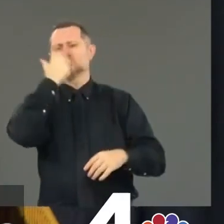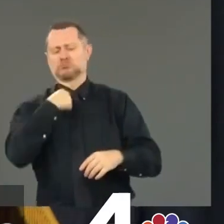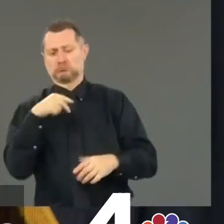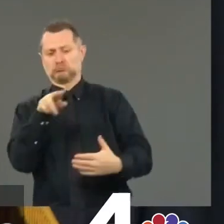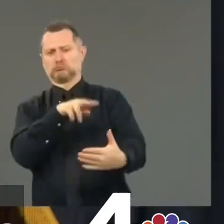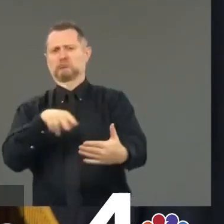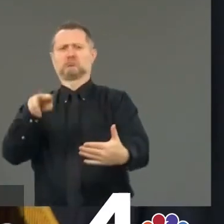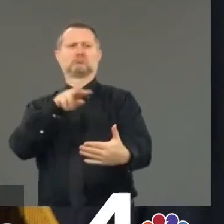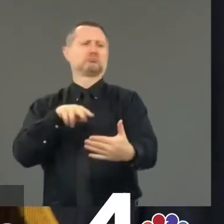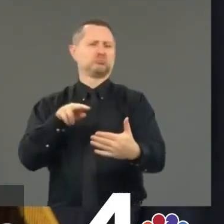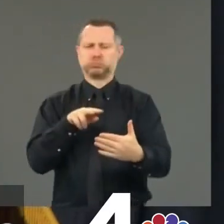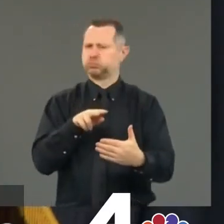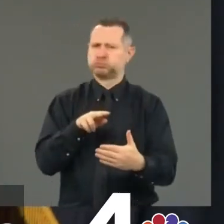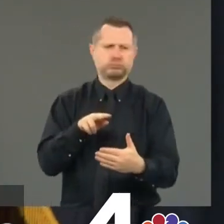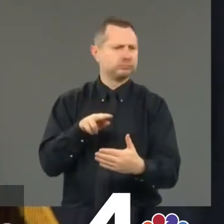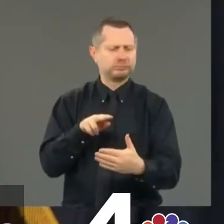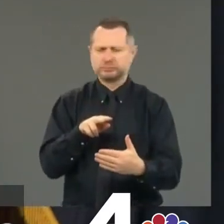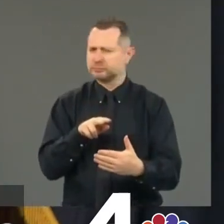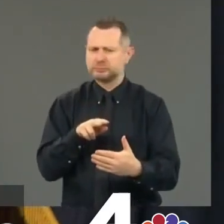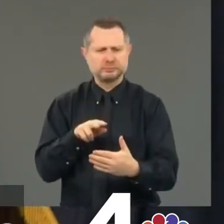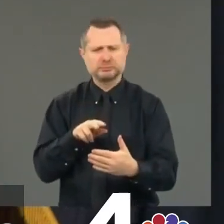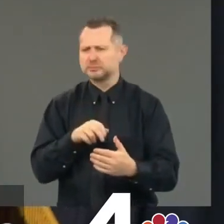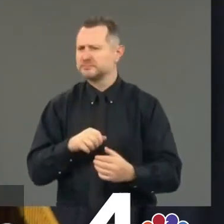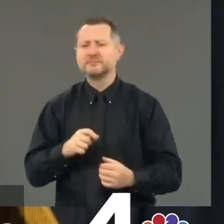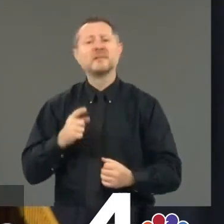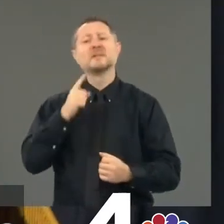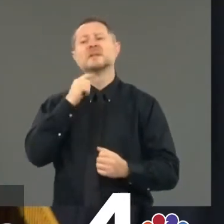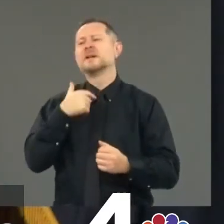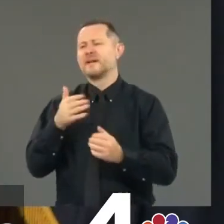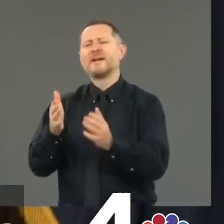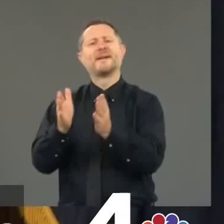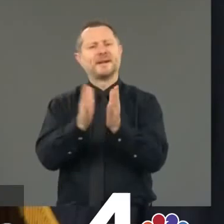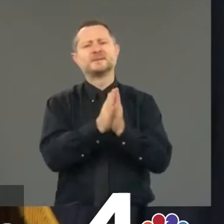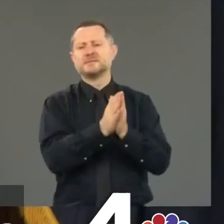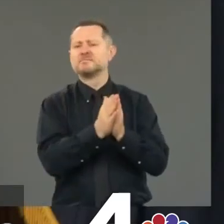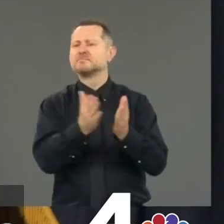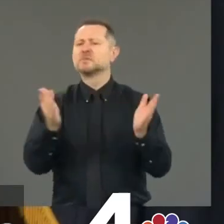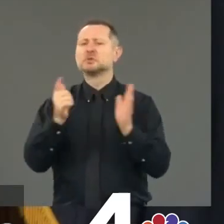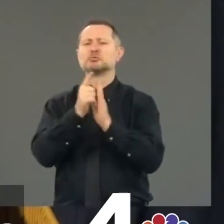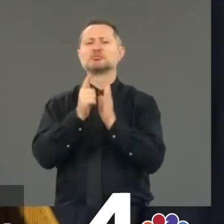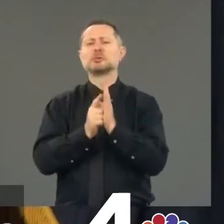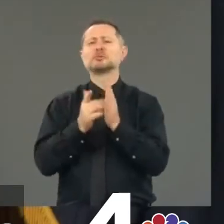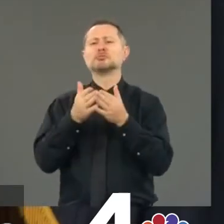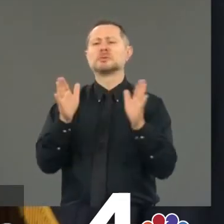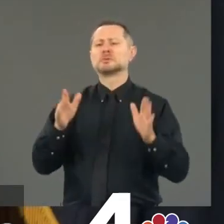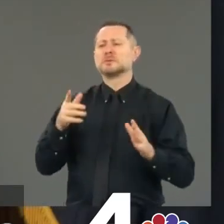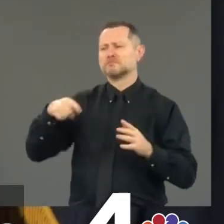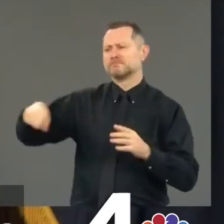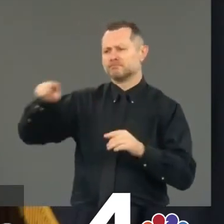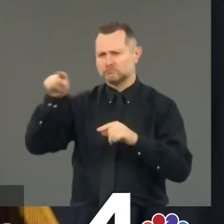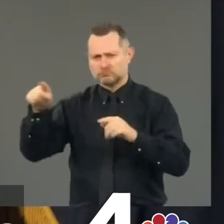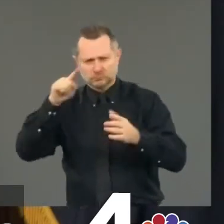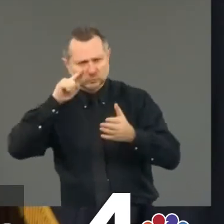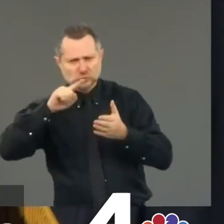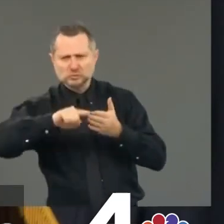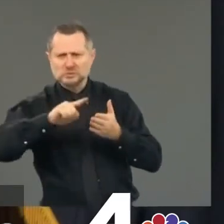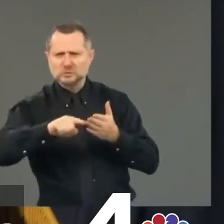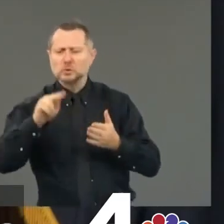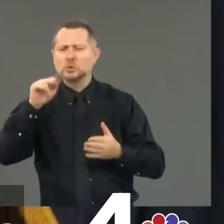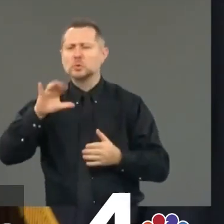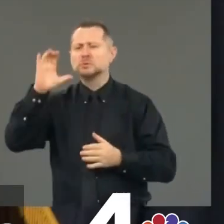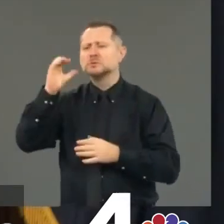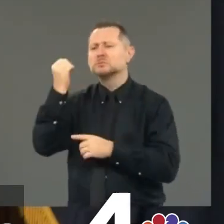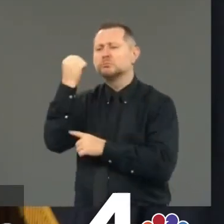and where I've asked the Attorney General to review the New York City protests and